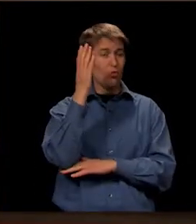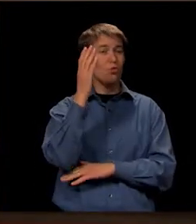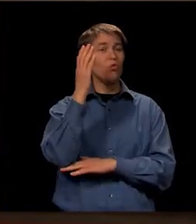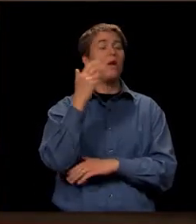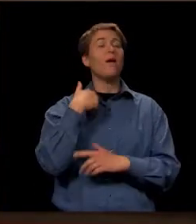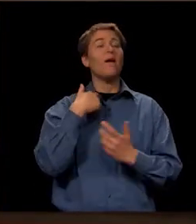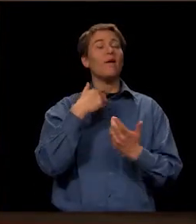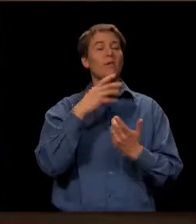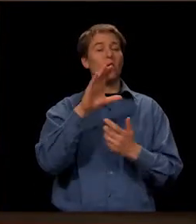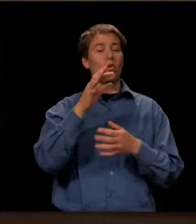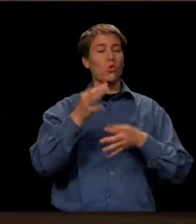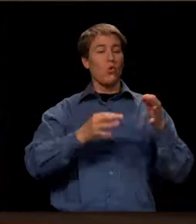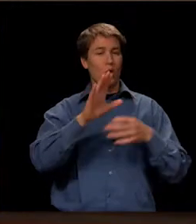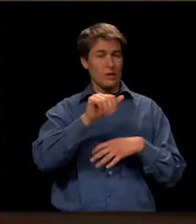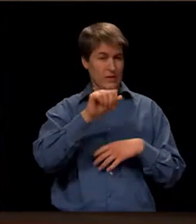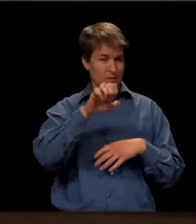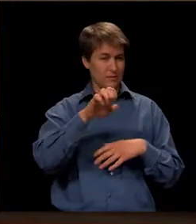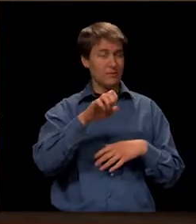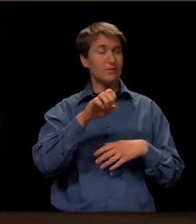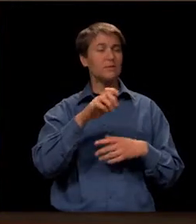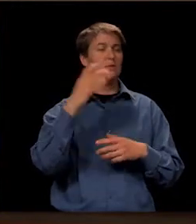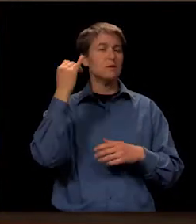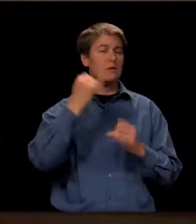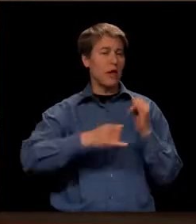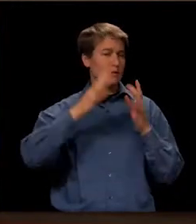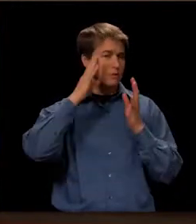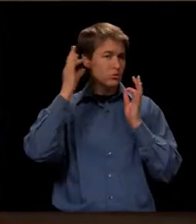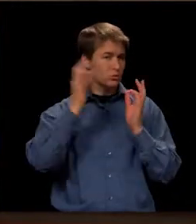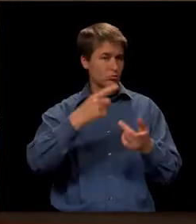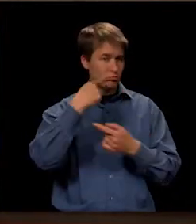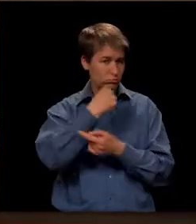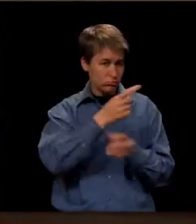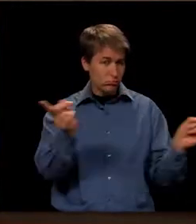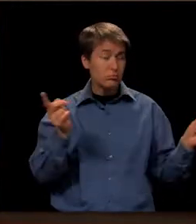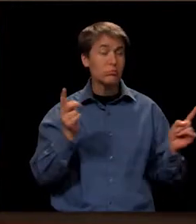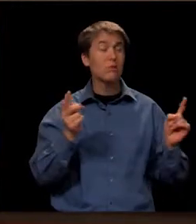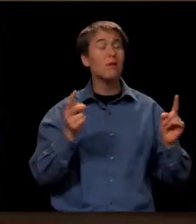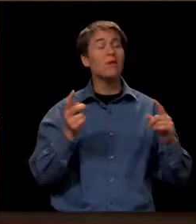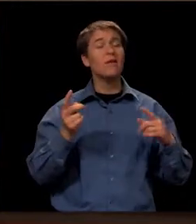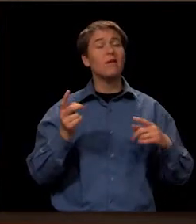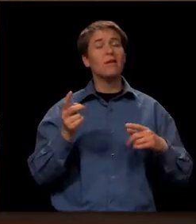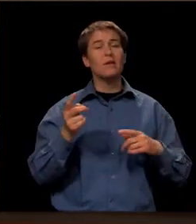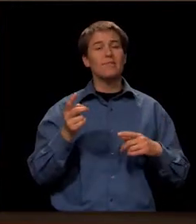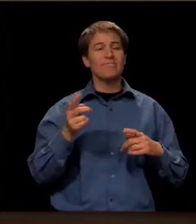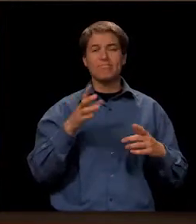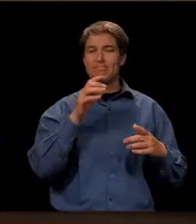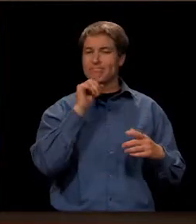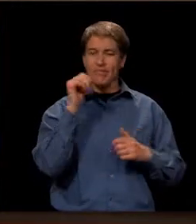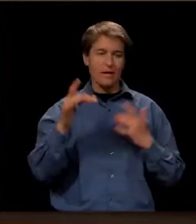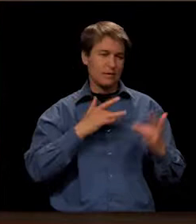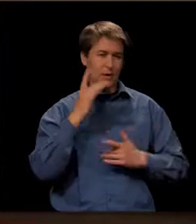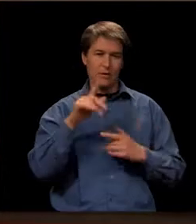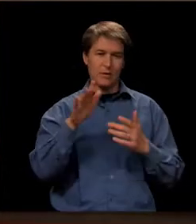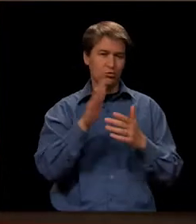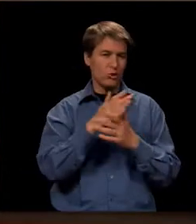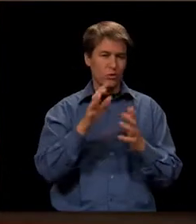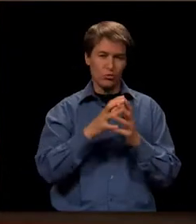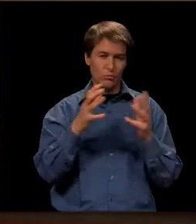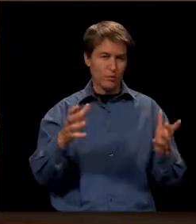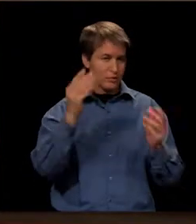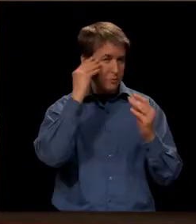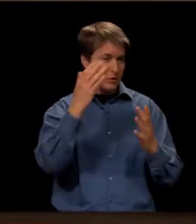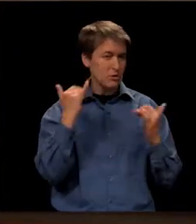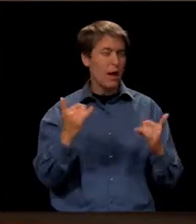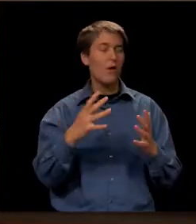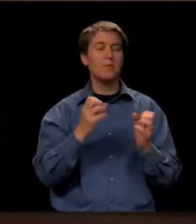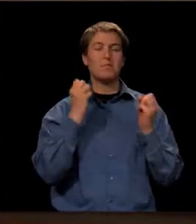finance in Kansas was the last ruling was announced. We're not going to get too excited about sharing too much yet. There's a lot of